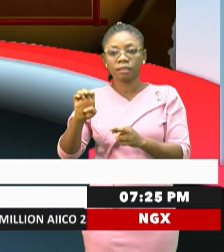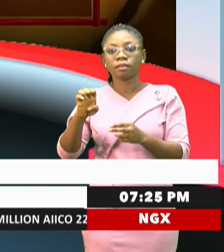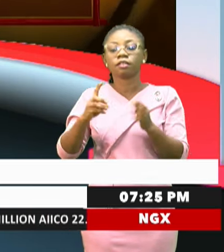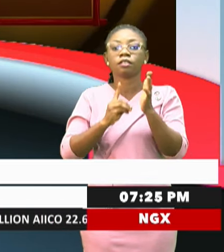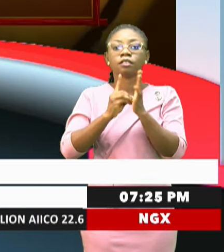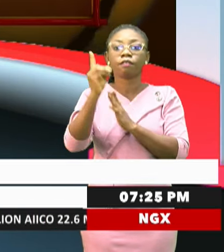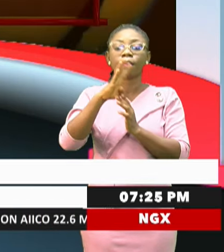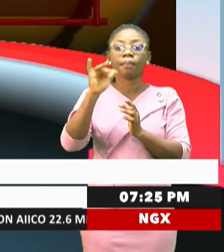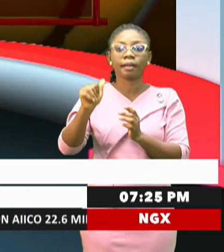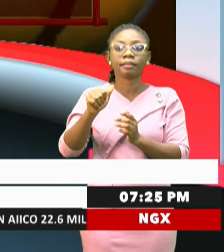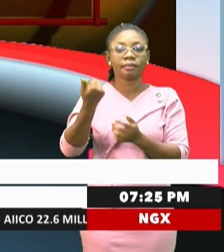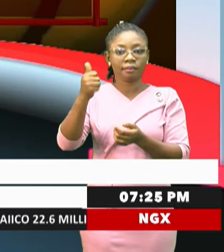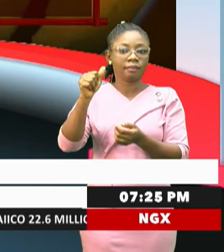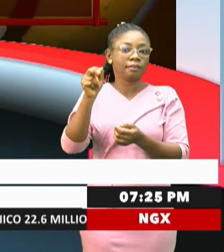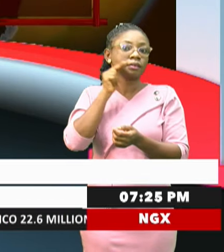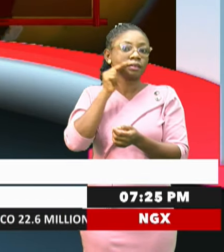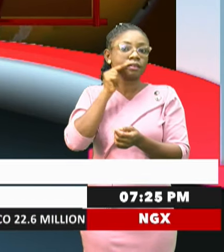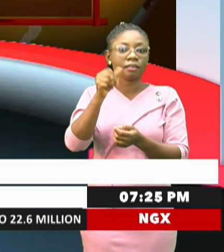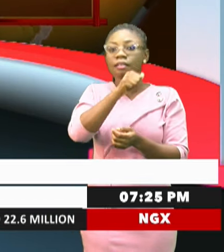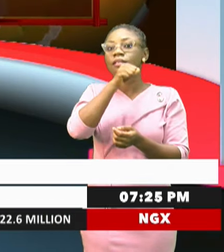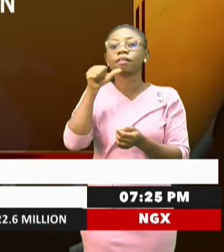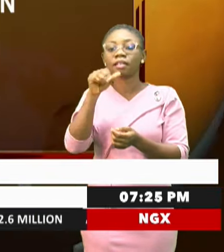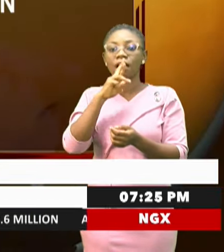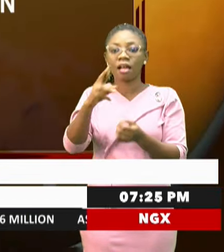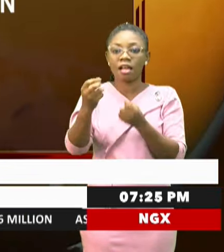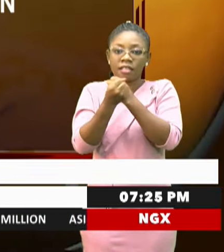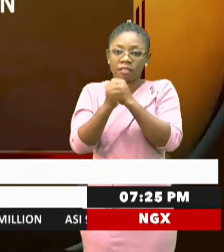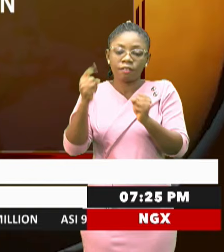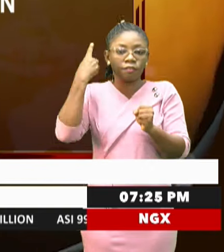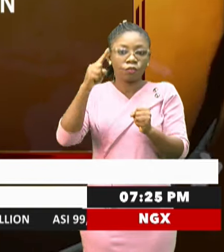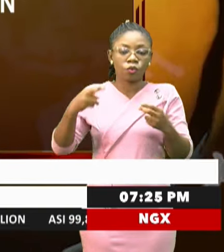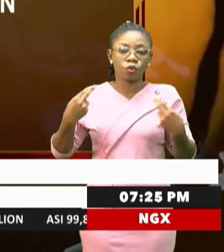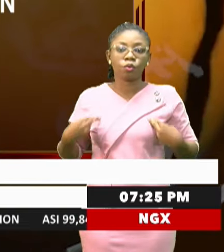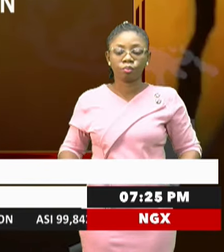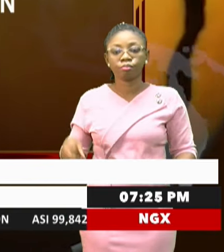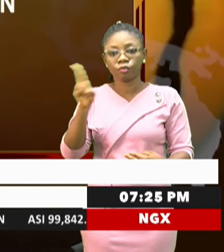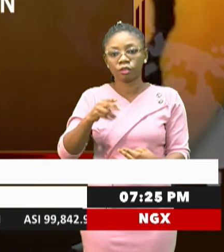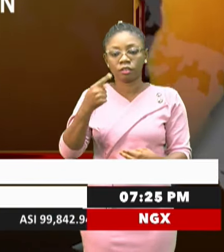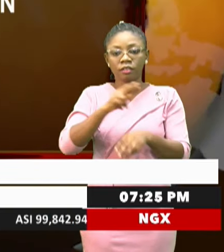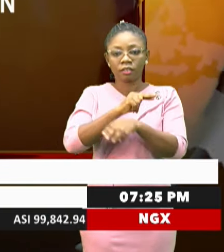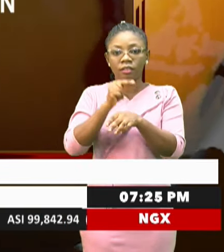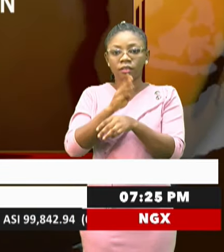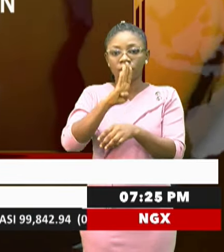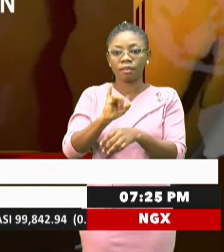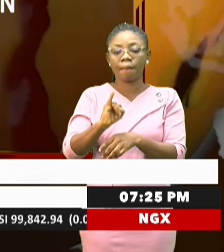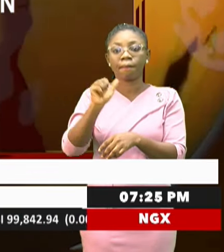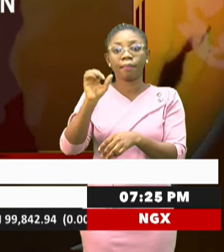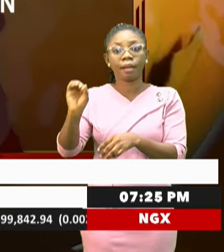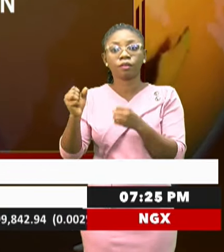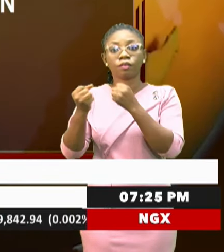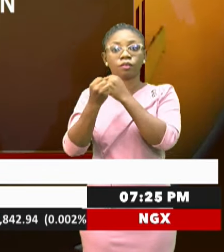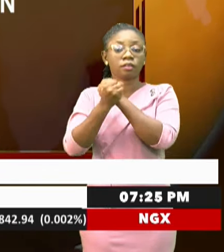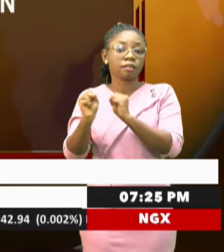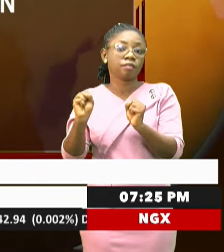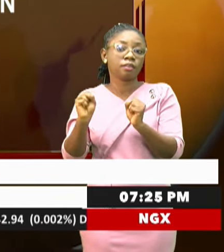agriculturists, are safe for human and animal consumption. The National Biosafety Management Agency says